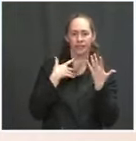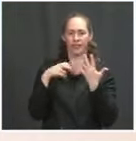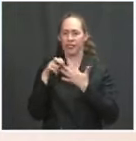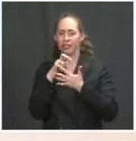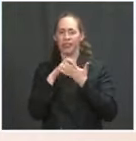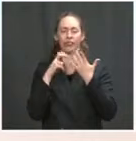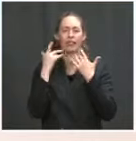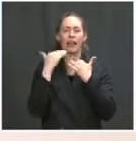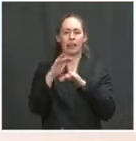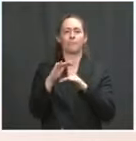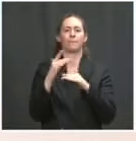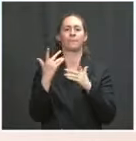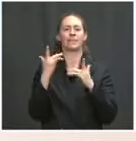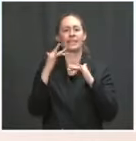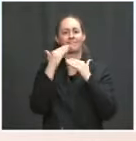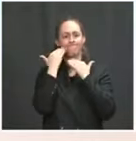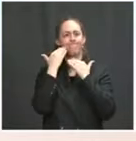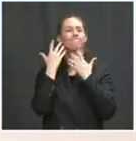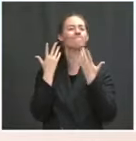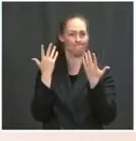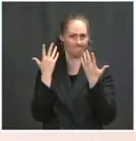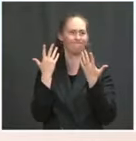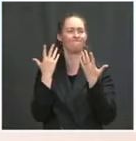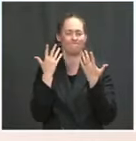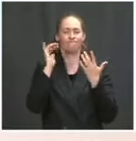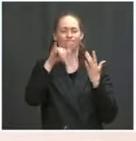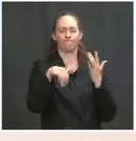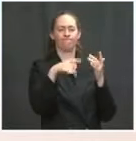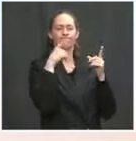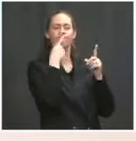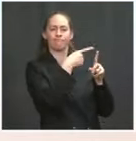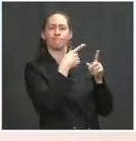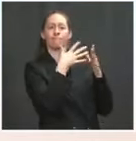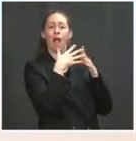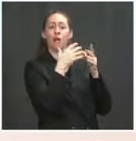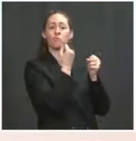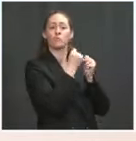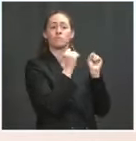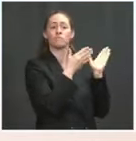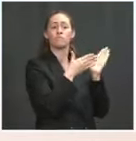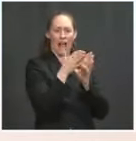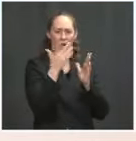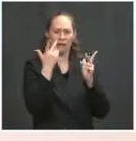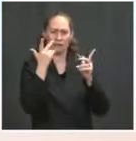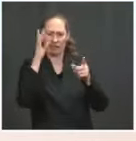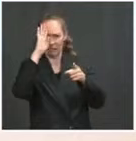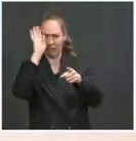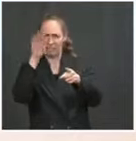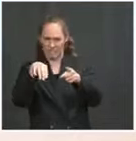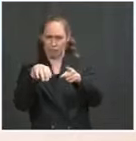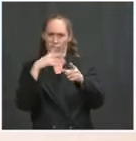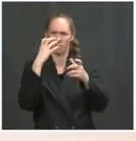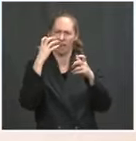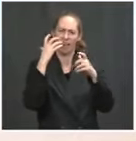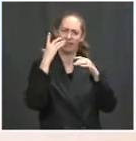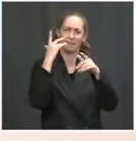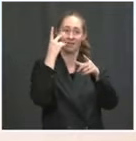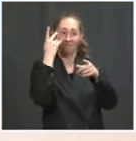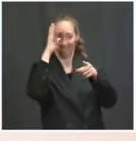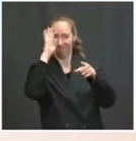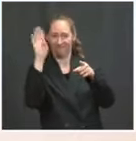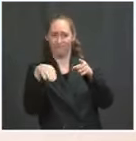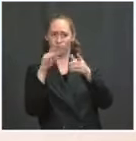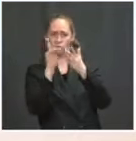effort is to begin addressing the cumulative effect of that discrimination in terms of socially disadvantaged producers. Secondly,